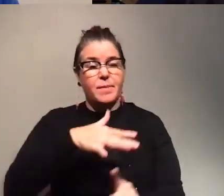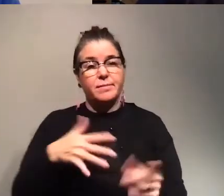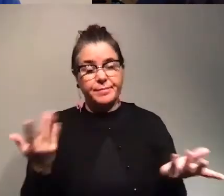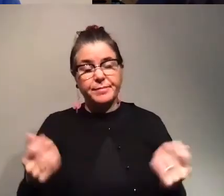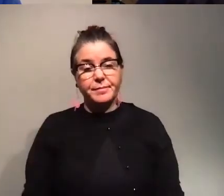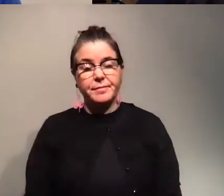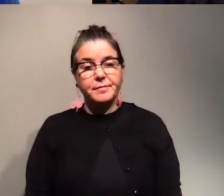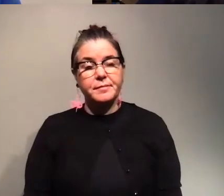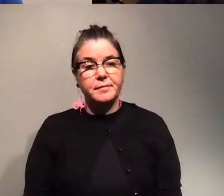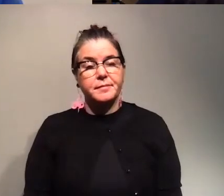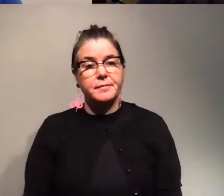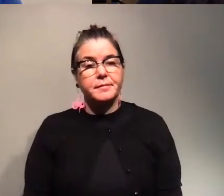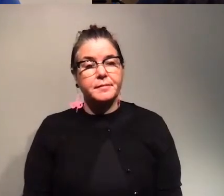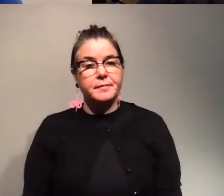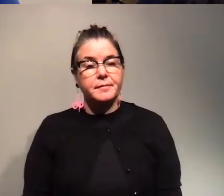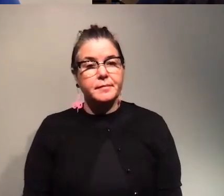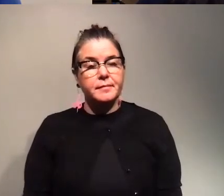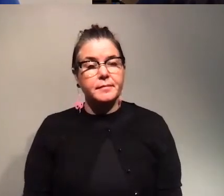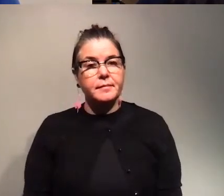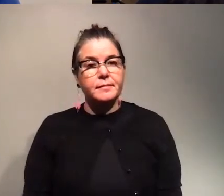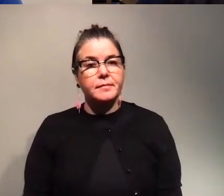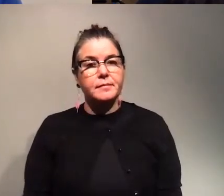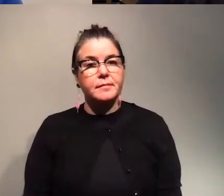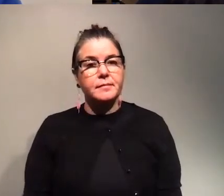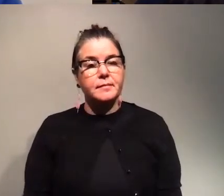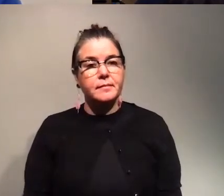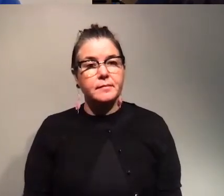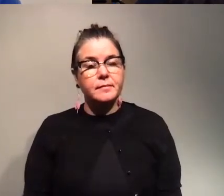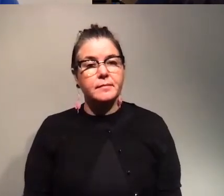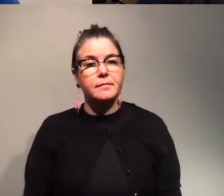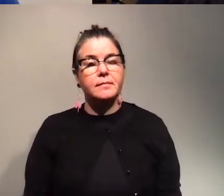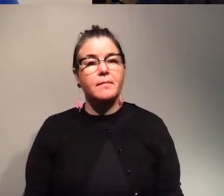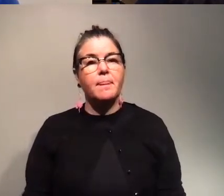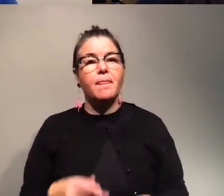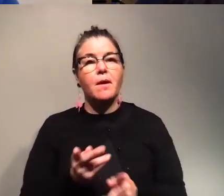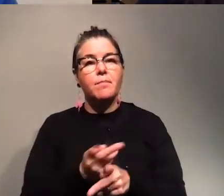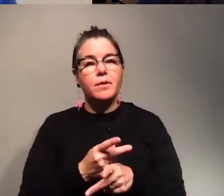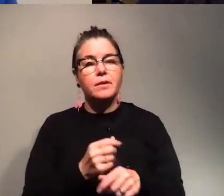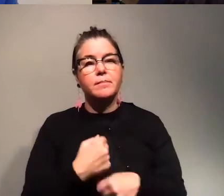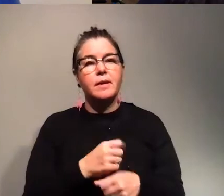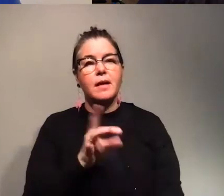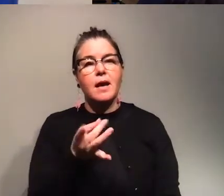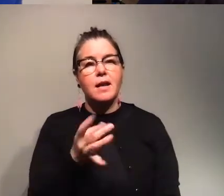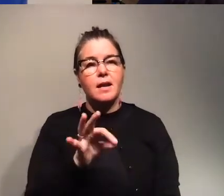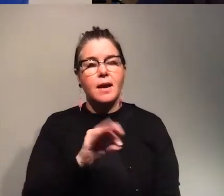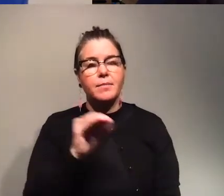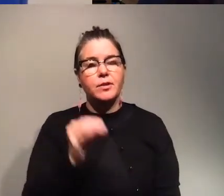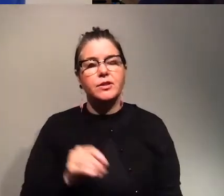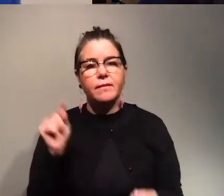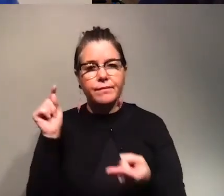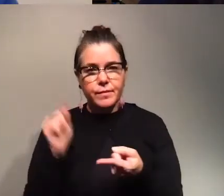actually it's like they say that their production emits 89 percent fewer